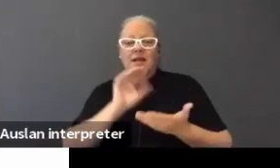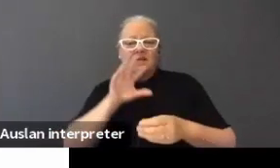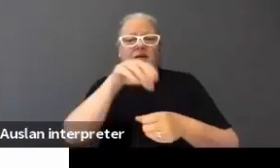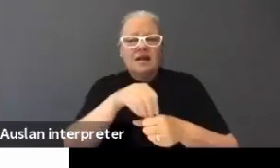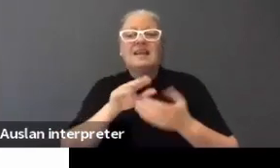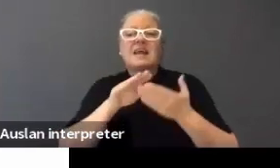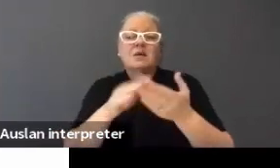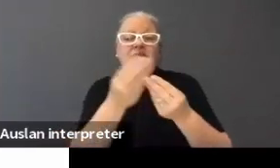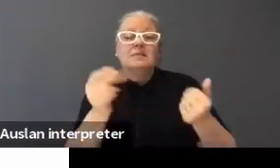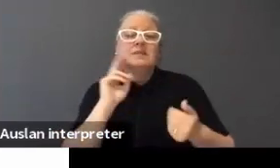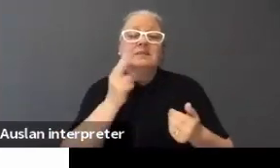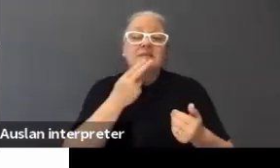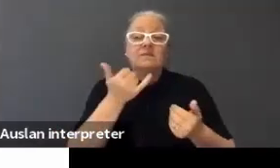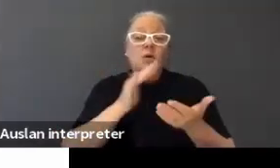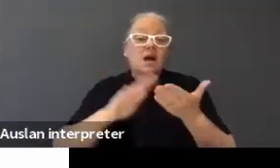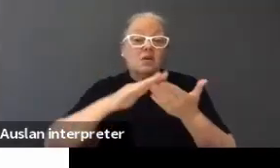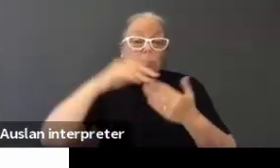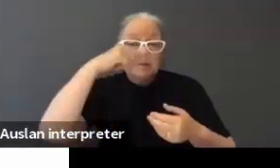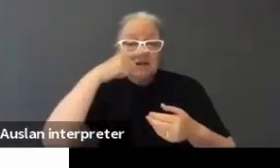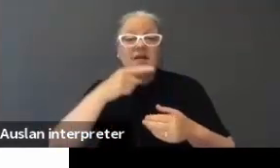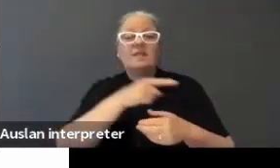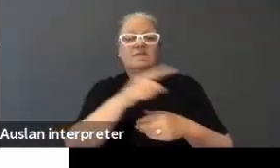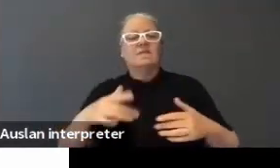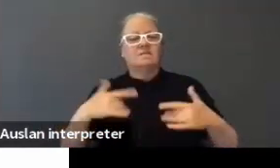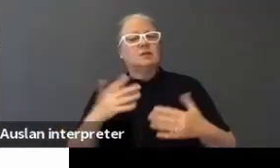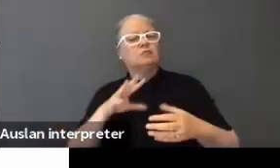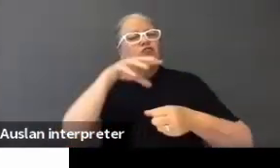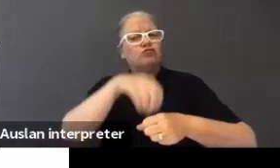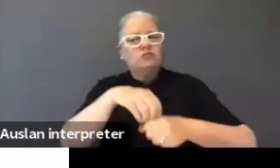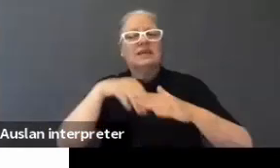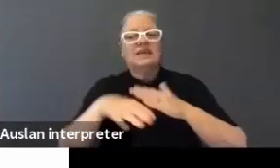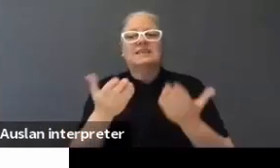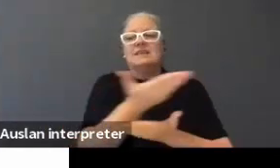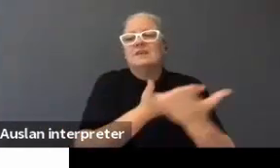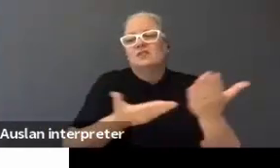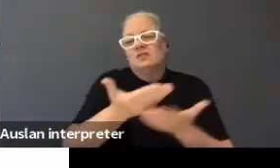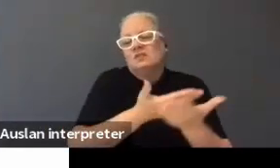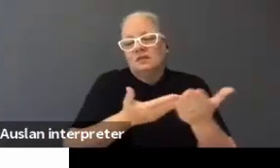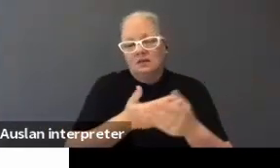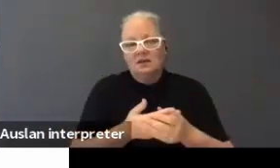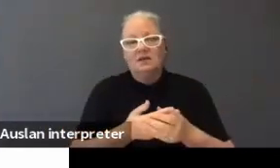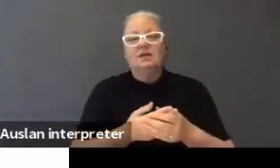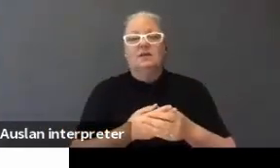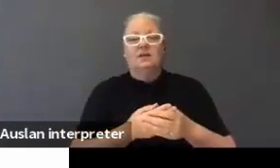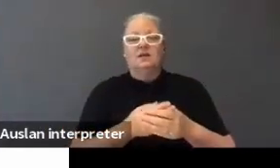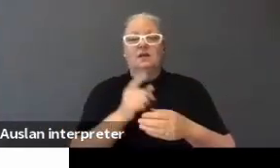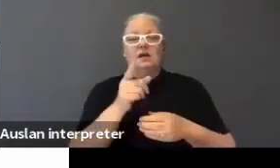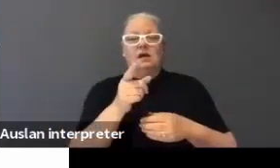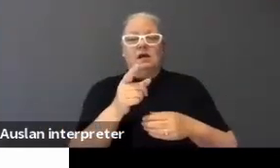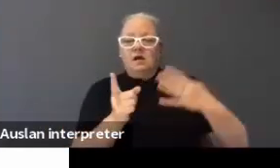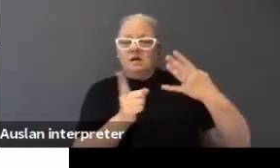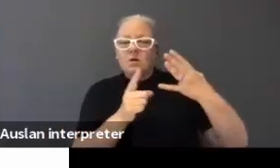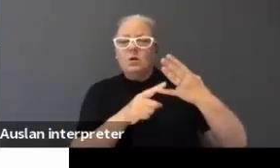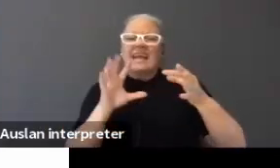hard of hearing to actually be involved in the discussion. We've talked about connectivity issues. Bobbi talked about the